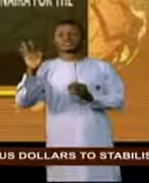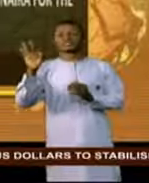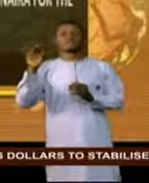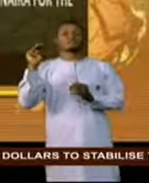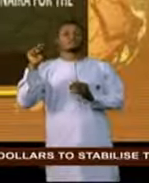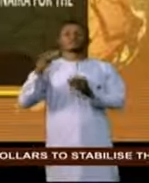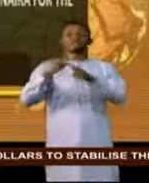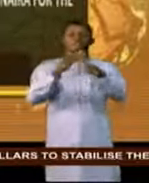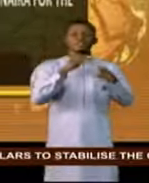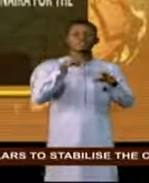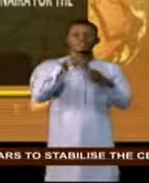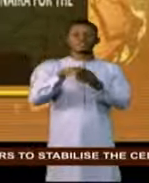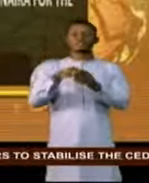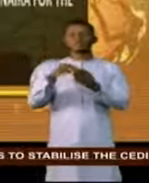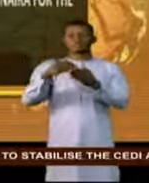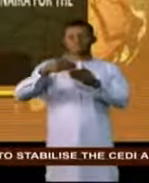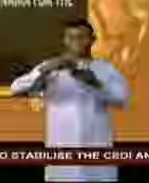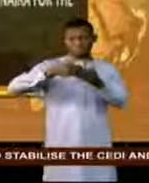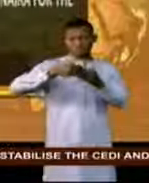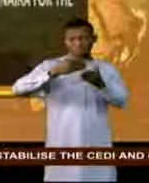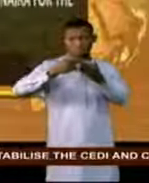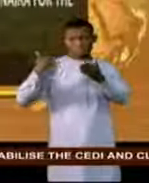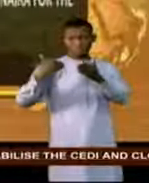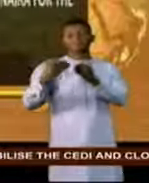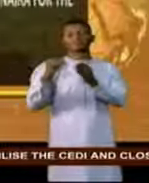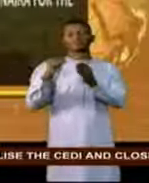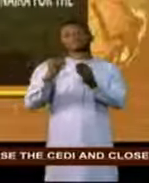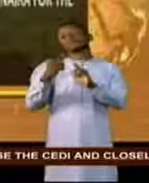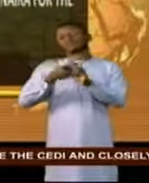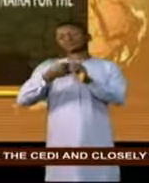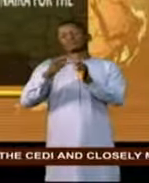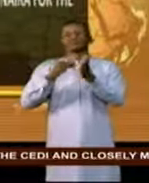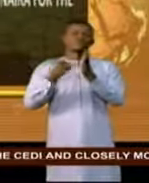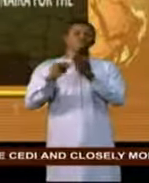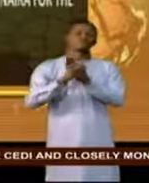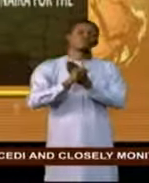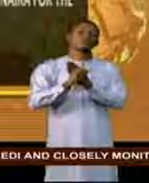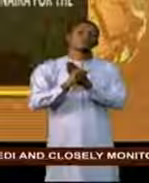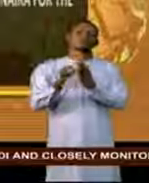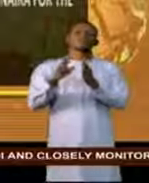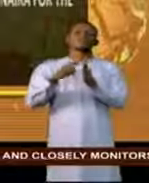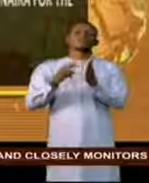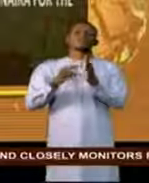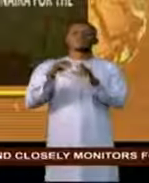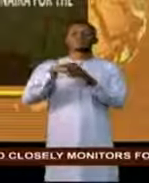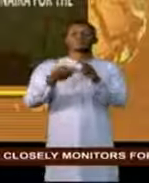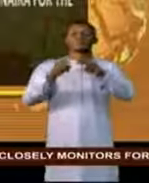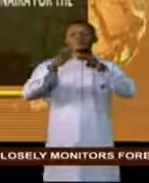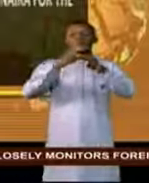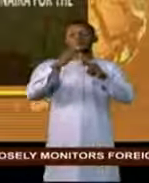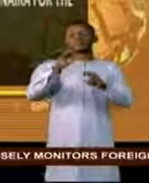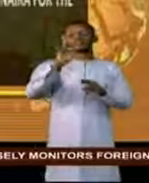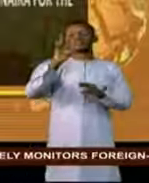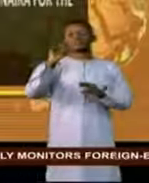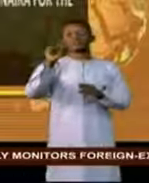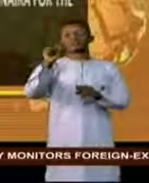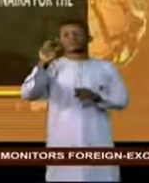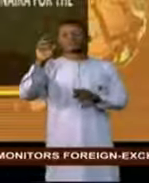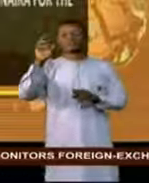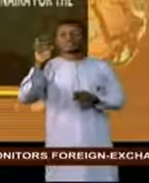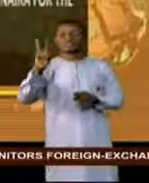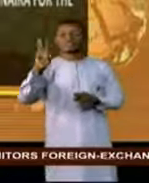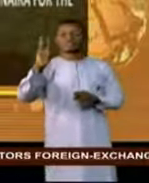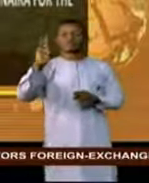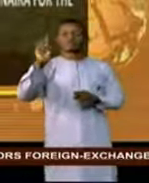distributed in the preceding month of July 2020, resulting in an increase of 17.611